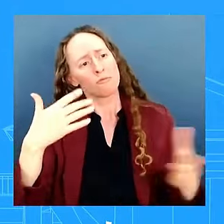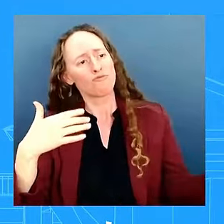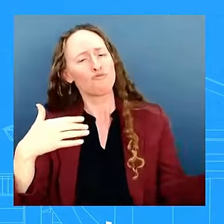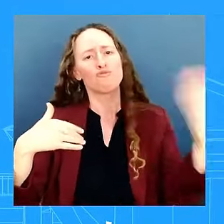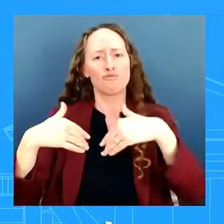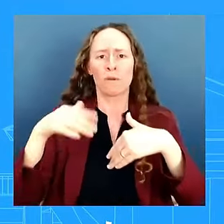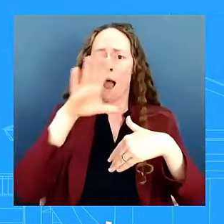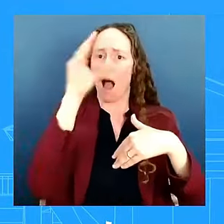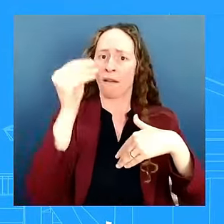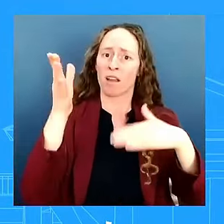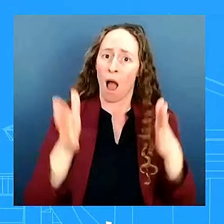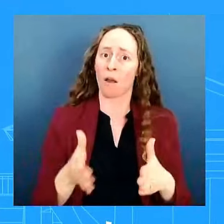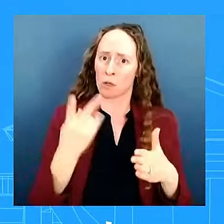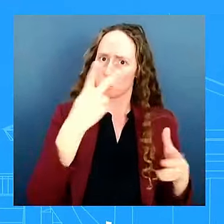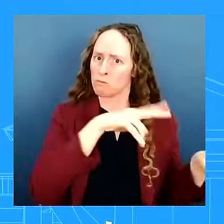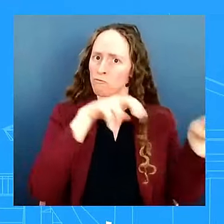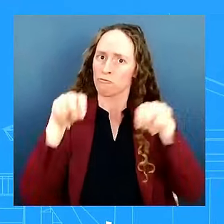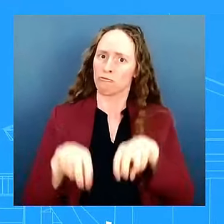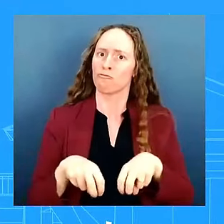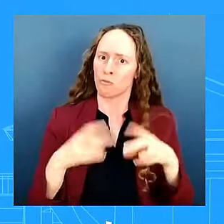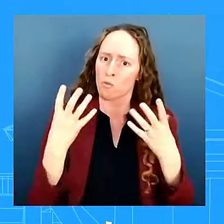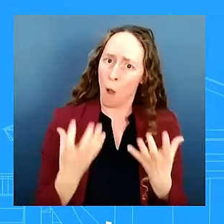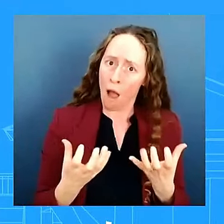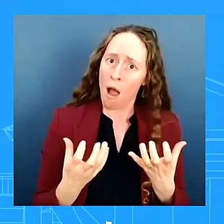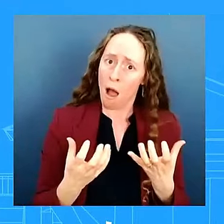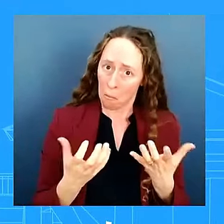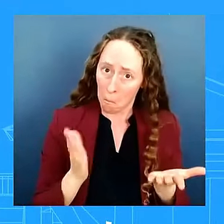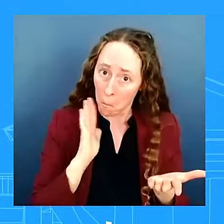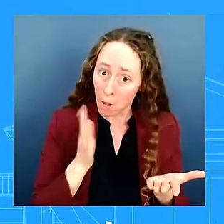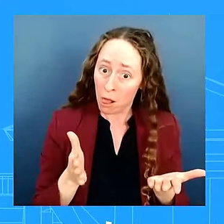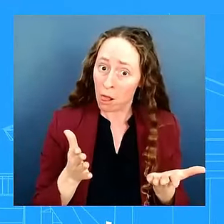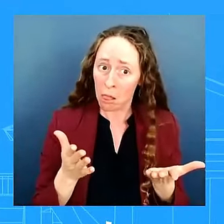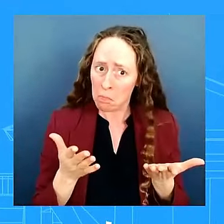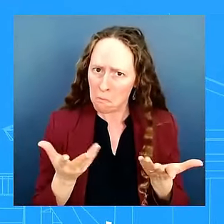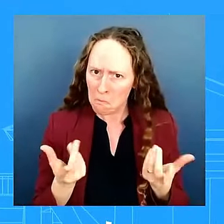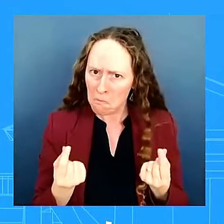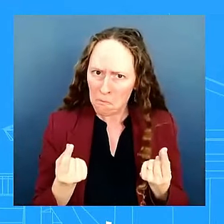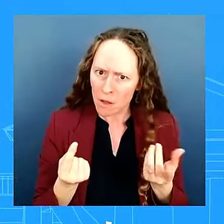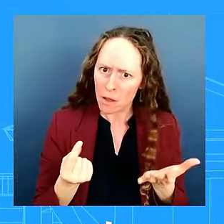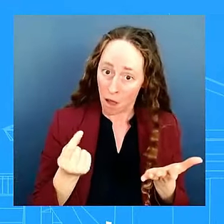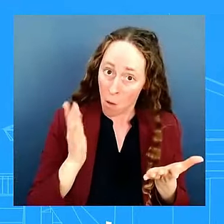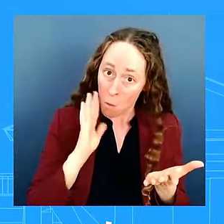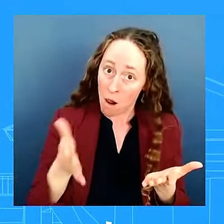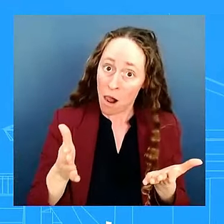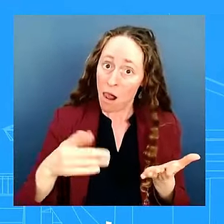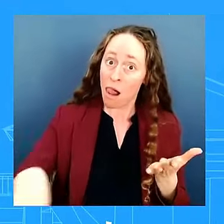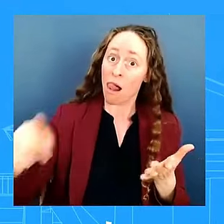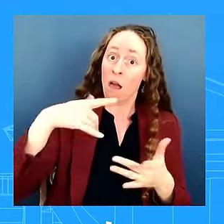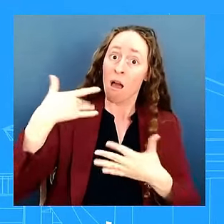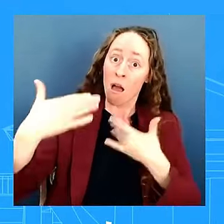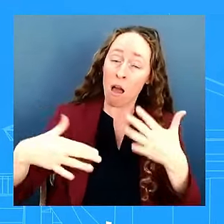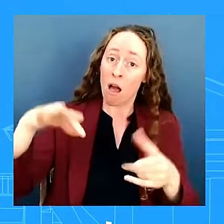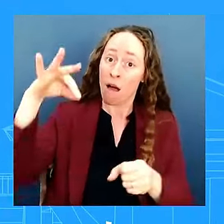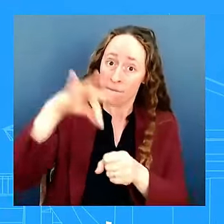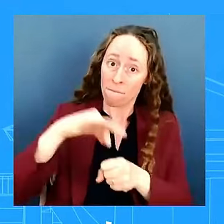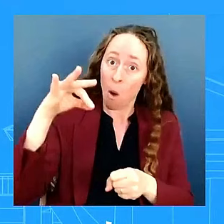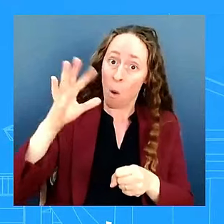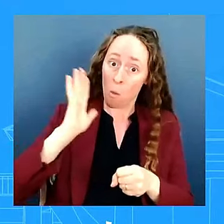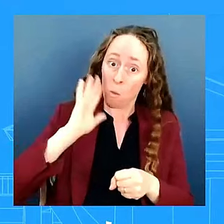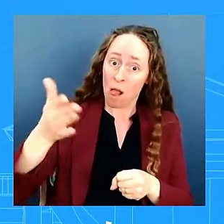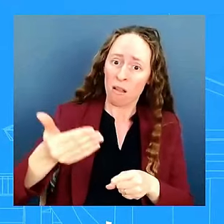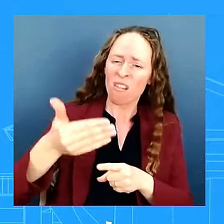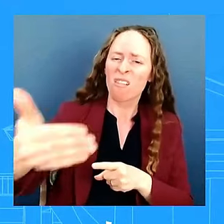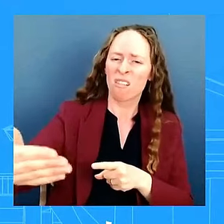and how likely does the administration believe that this can this resolution could be voted on at um the general assembly so just to take a step back